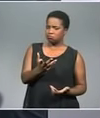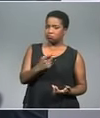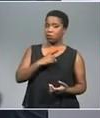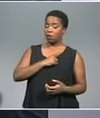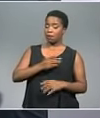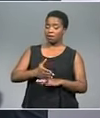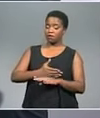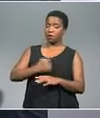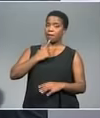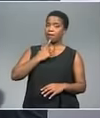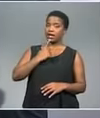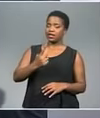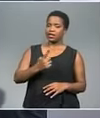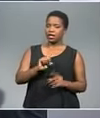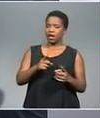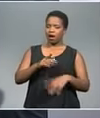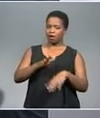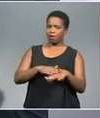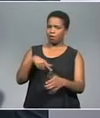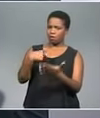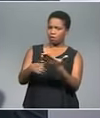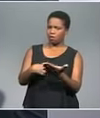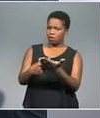they weren't open to more negotiations.